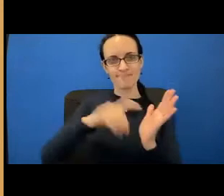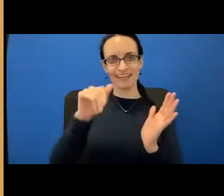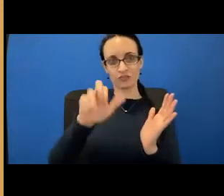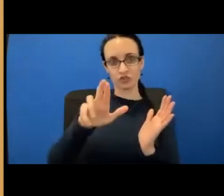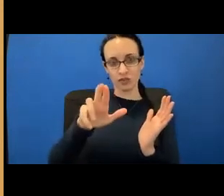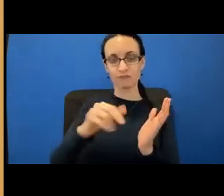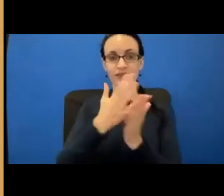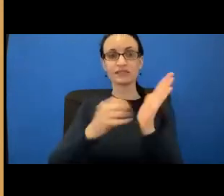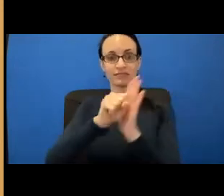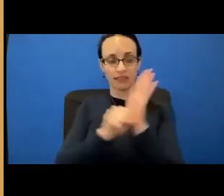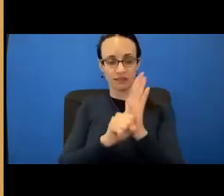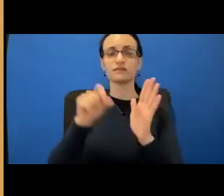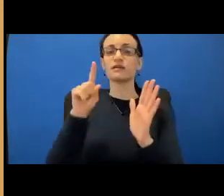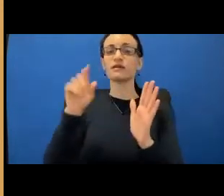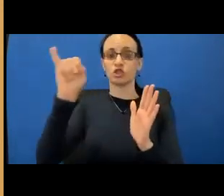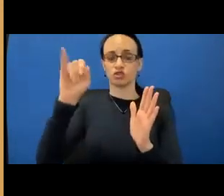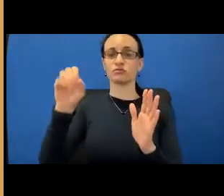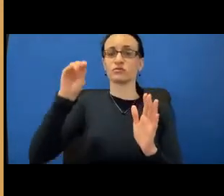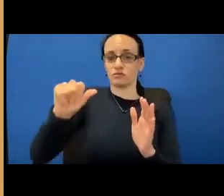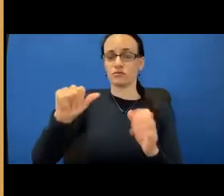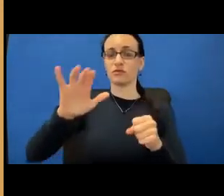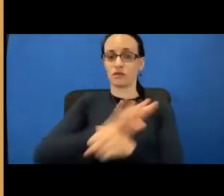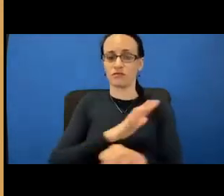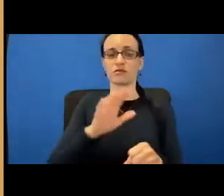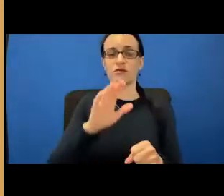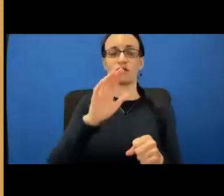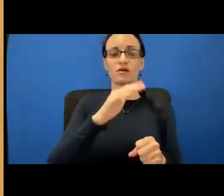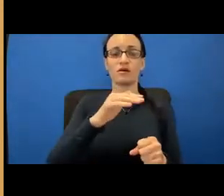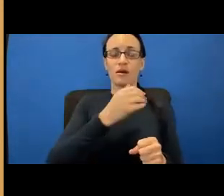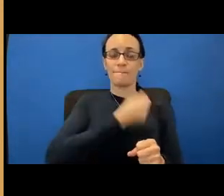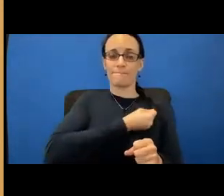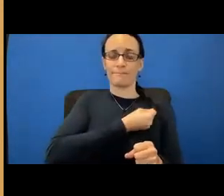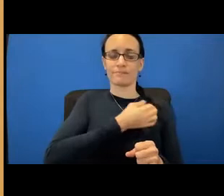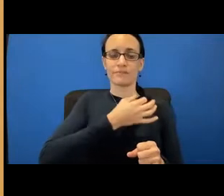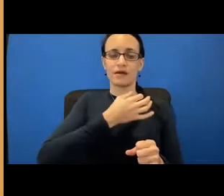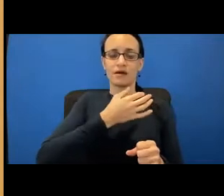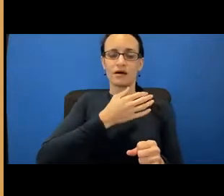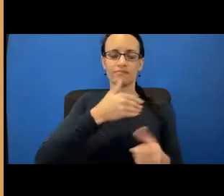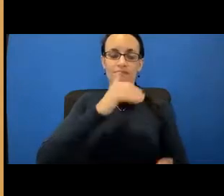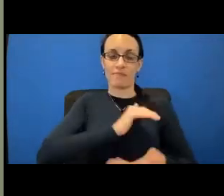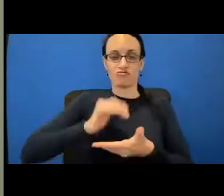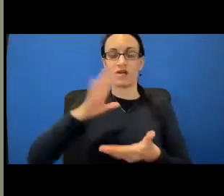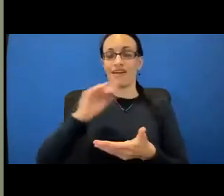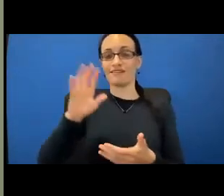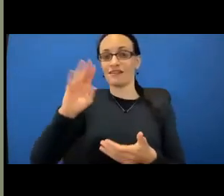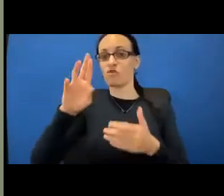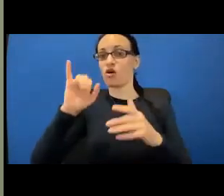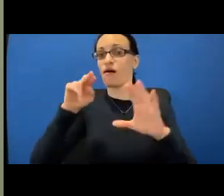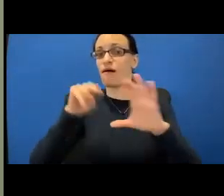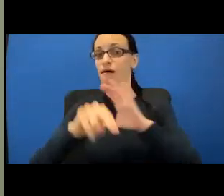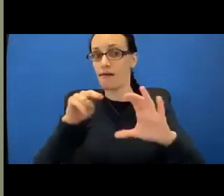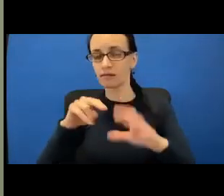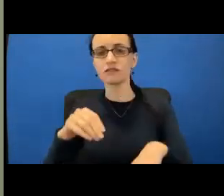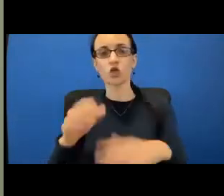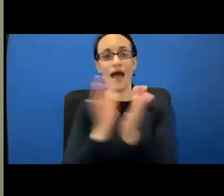ultrasound and MRI. If yours doesn't, talk to your doctor or navigator for next steps and options for support. Asking your doctor